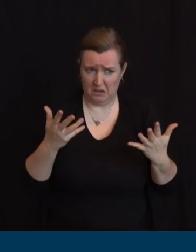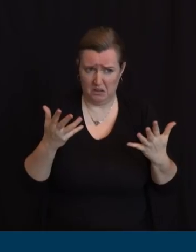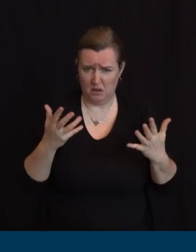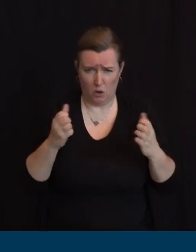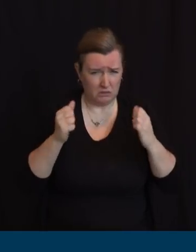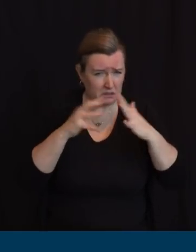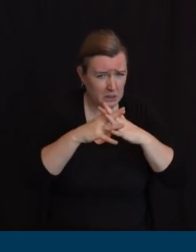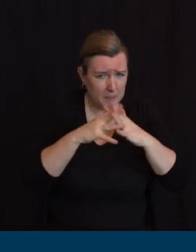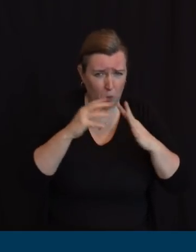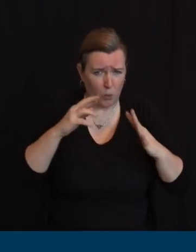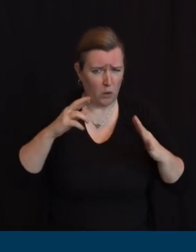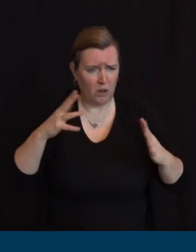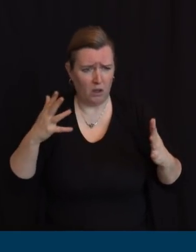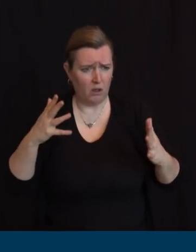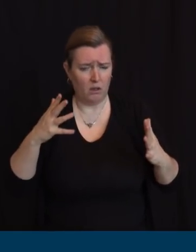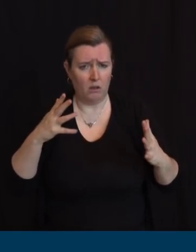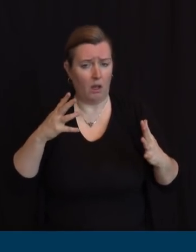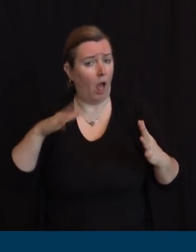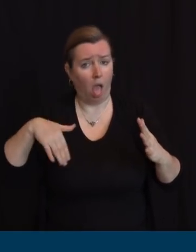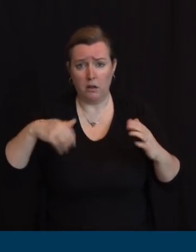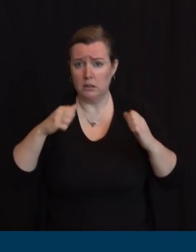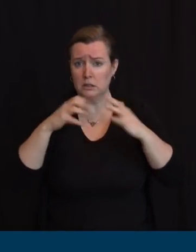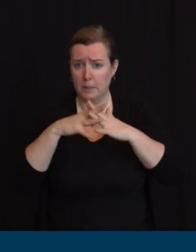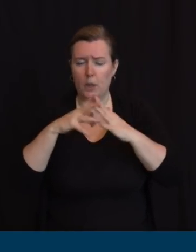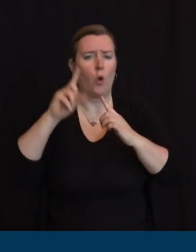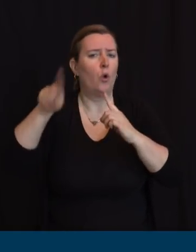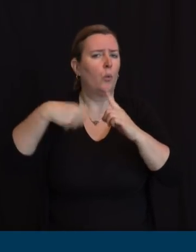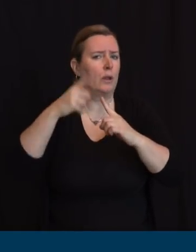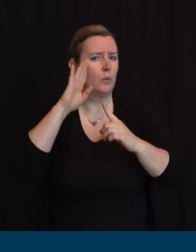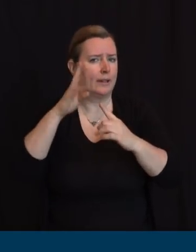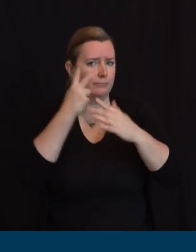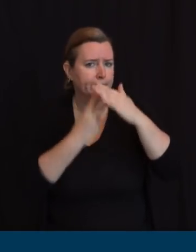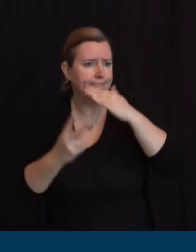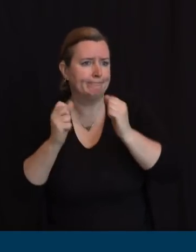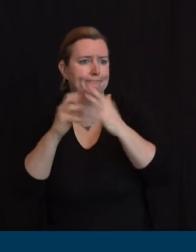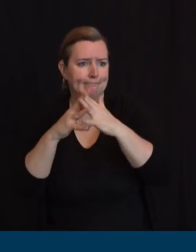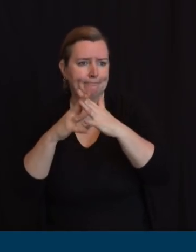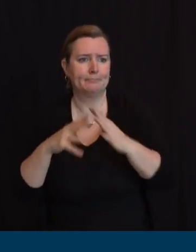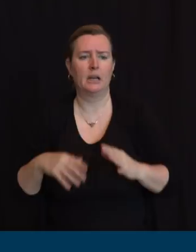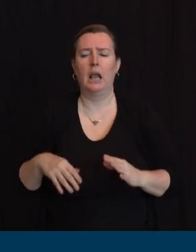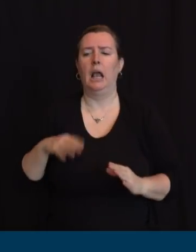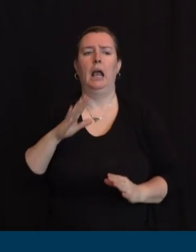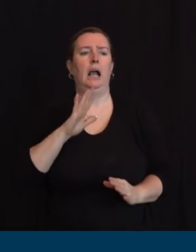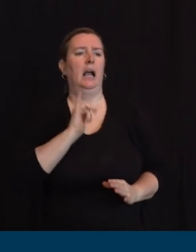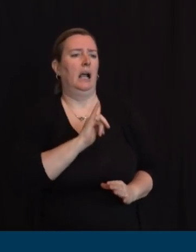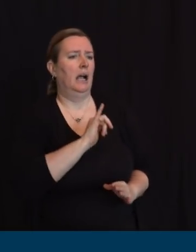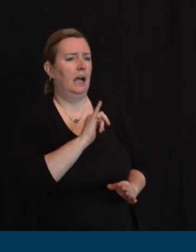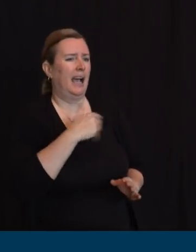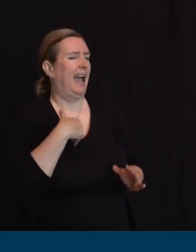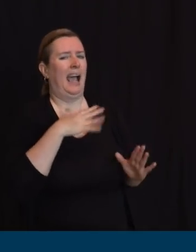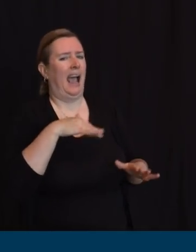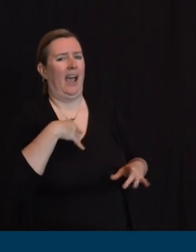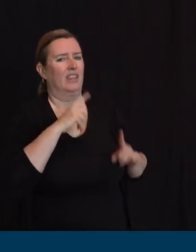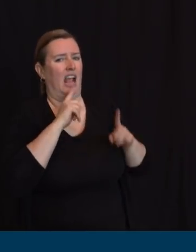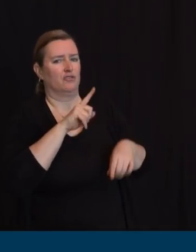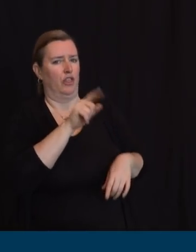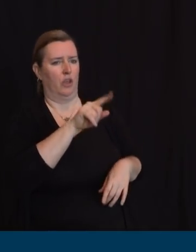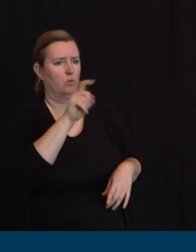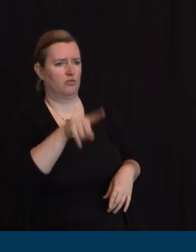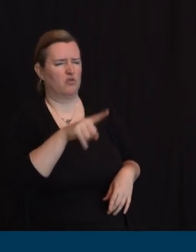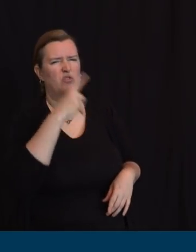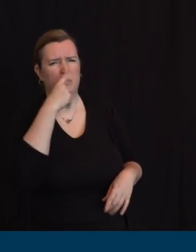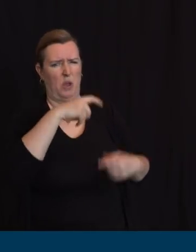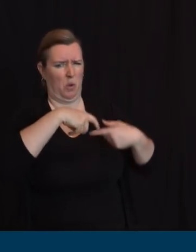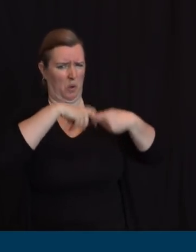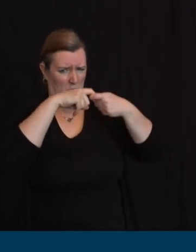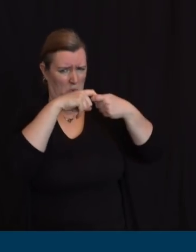out the window if we let our guard down, right out the window. And by the way, we'd know that as early as tomorrow. If everybody right now, please God, don't do